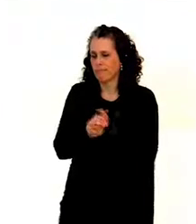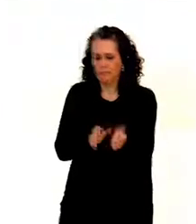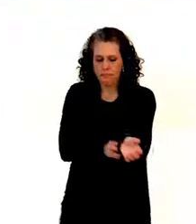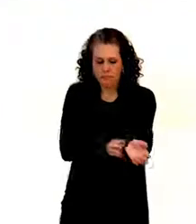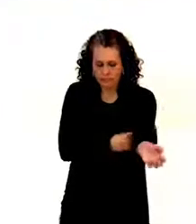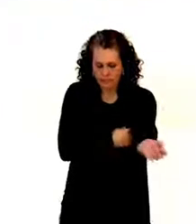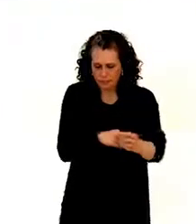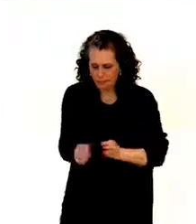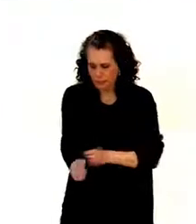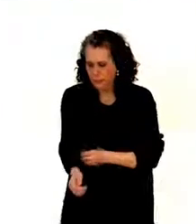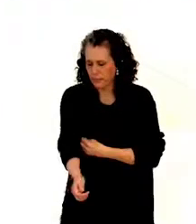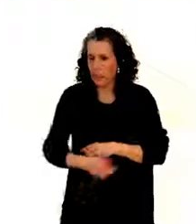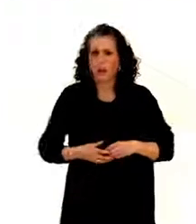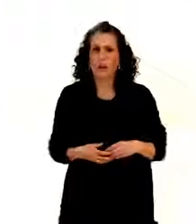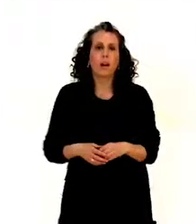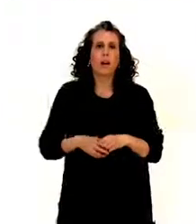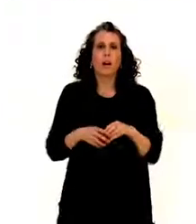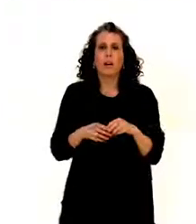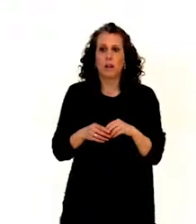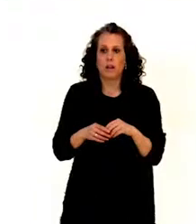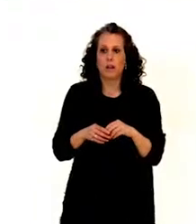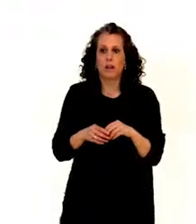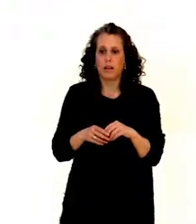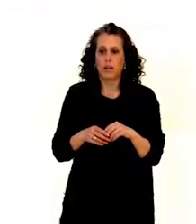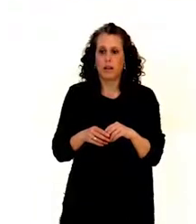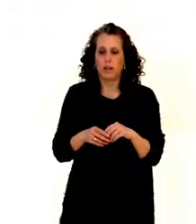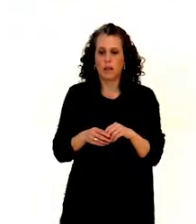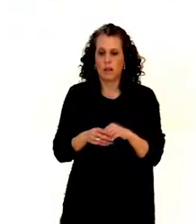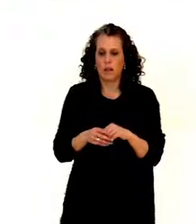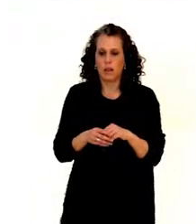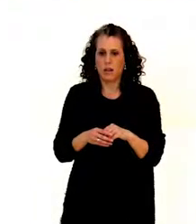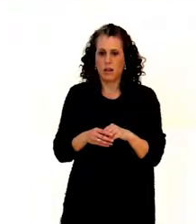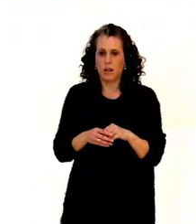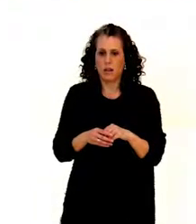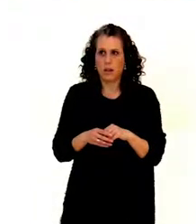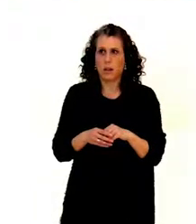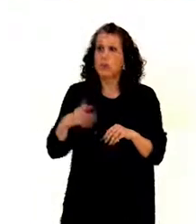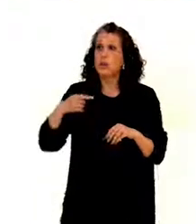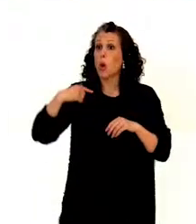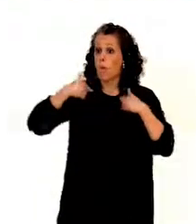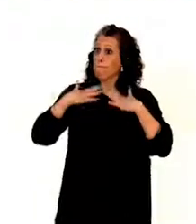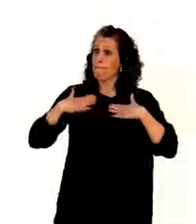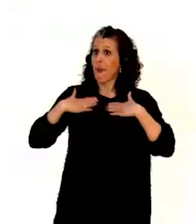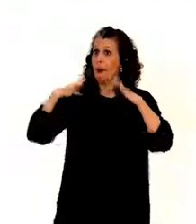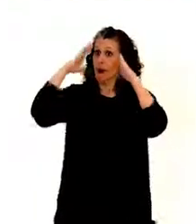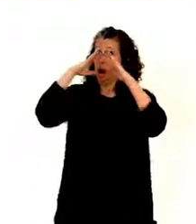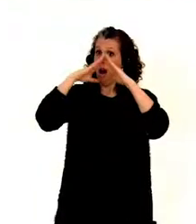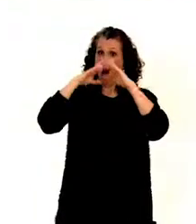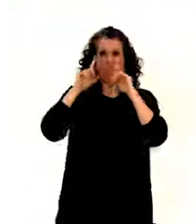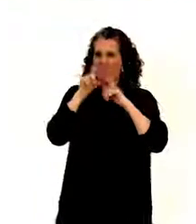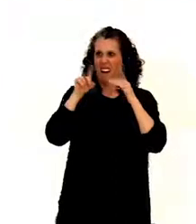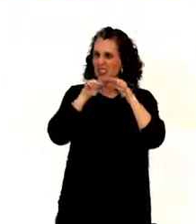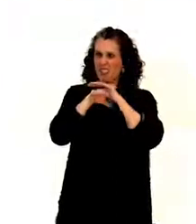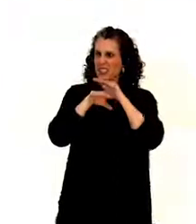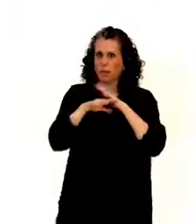if I don't live in an accessible house back home, if I don't